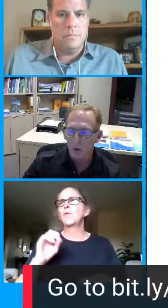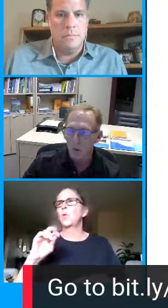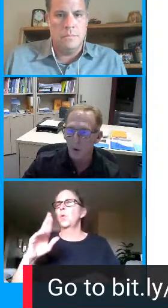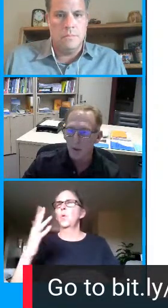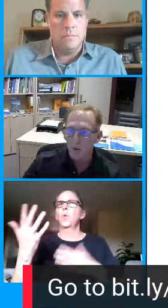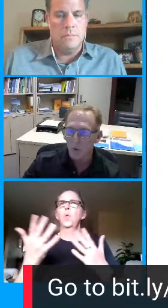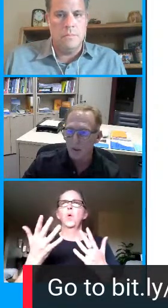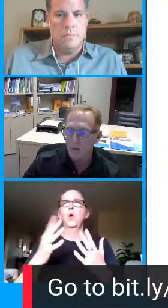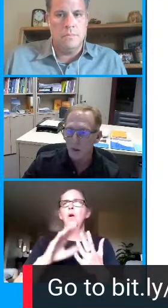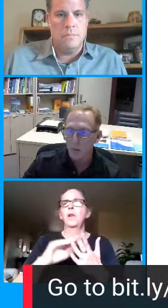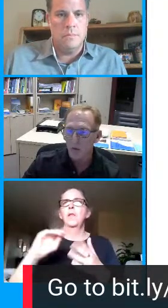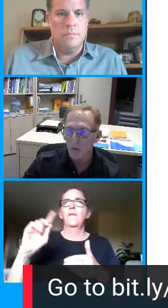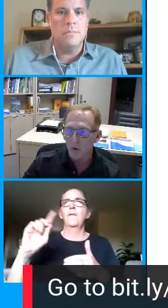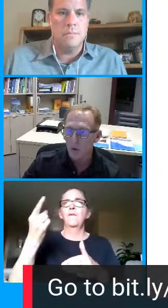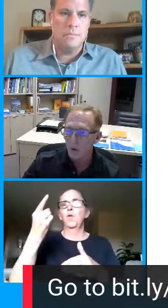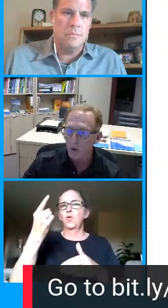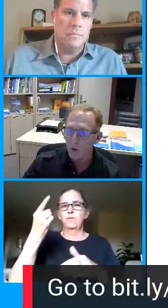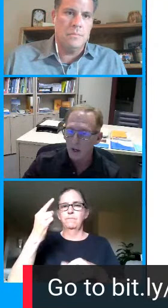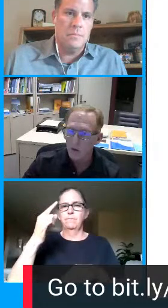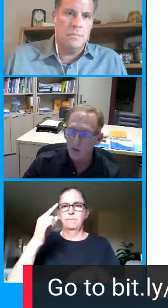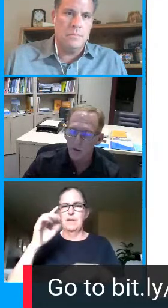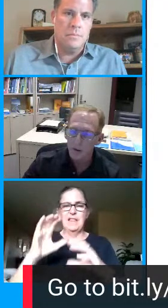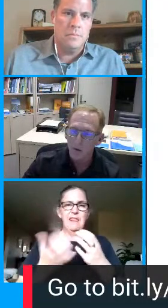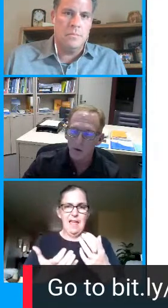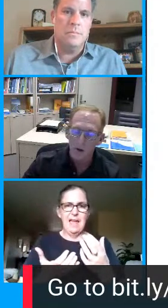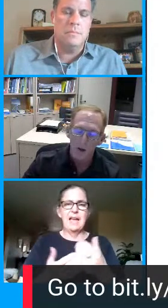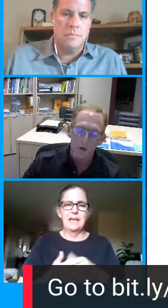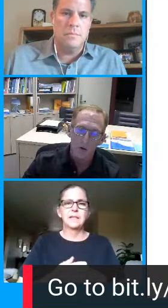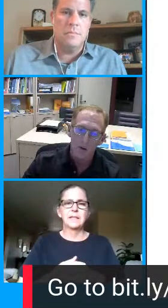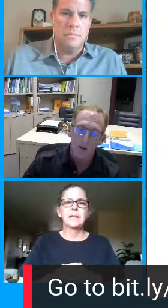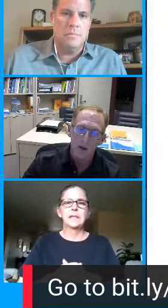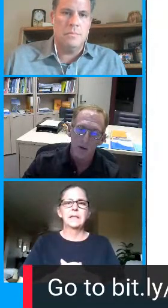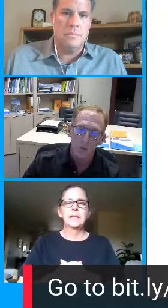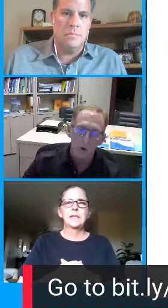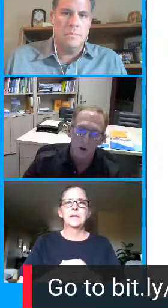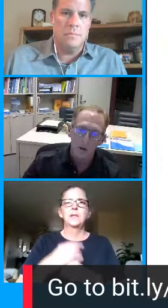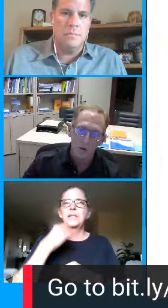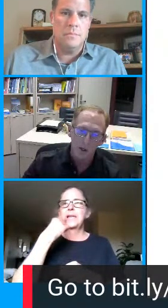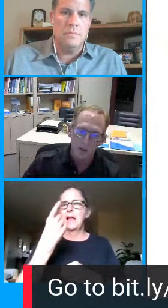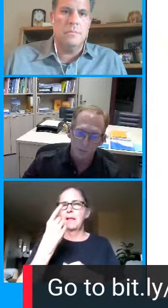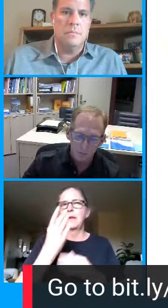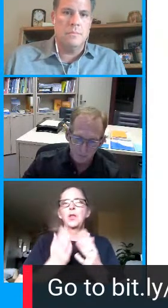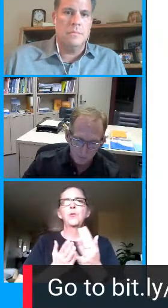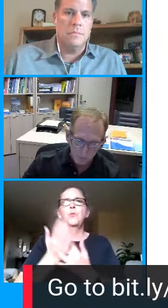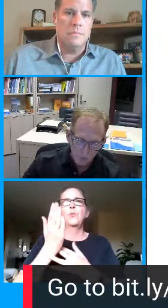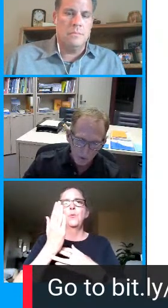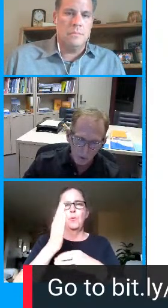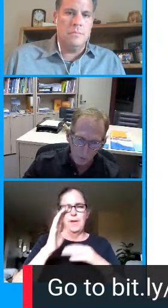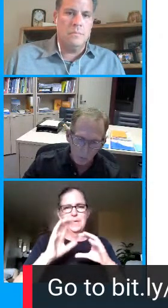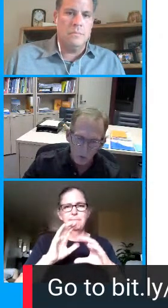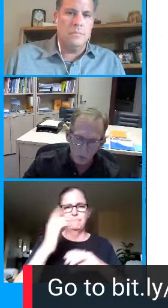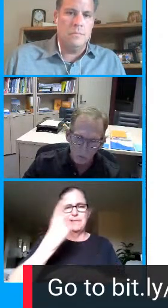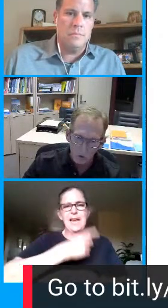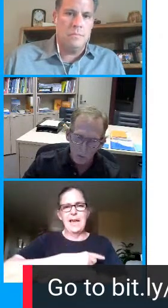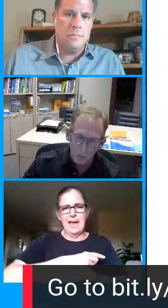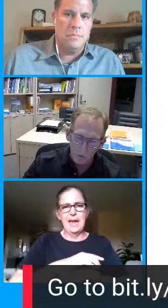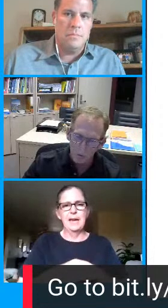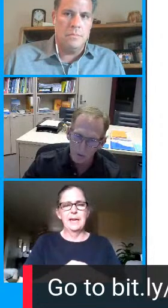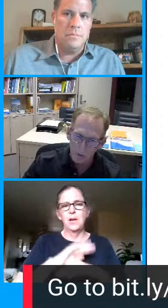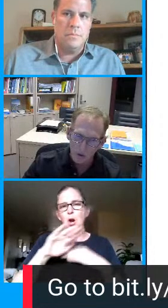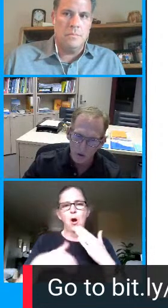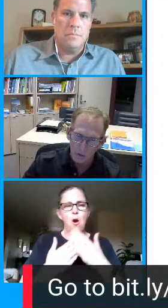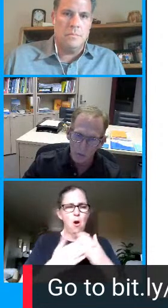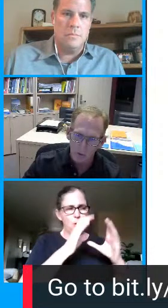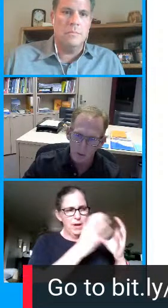during the morning is really developed for doing those kinds of things during the day as well as uh is just really